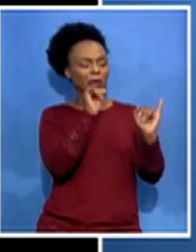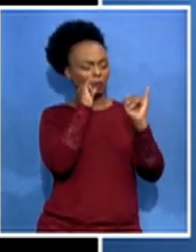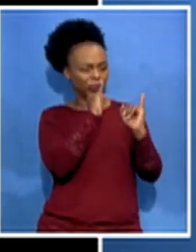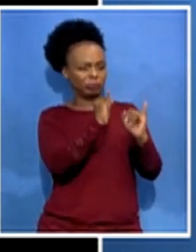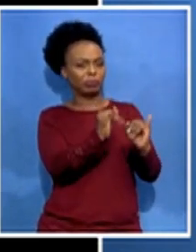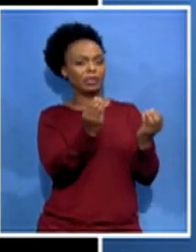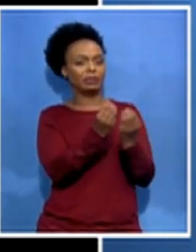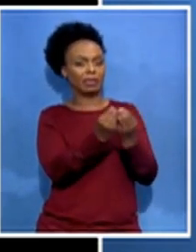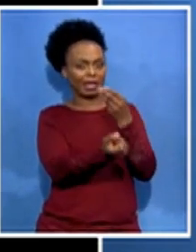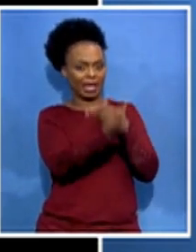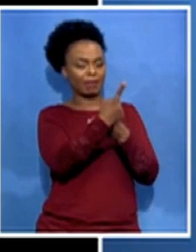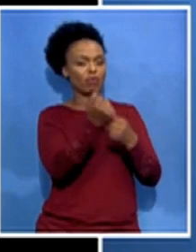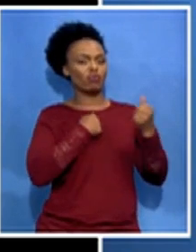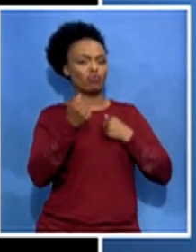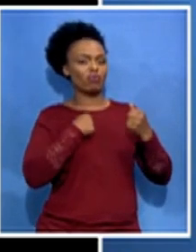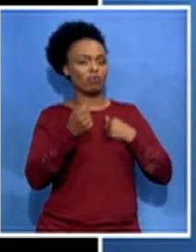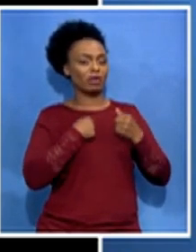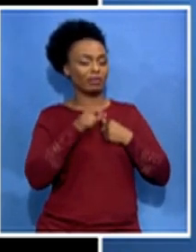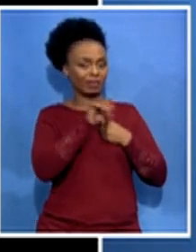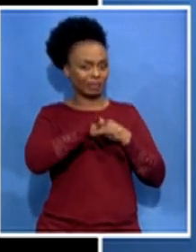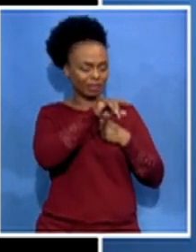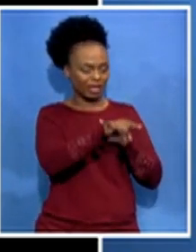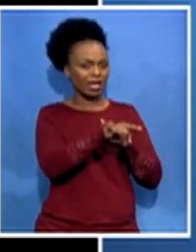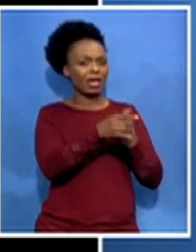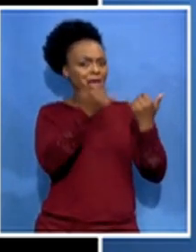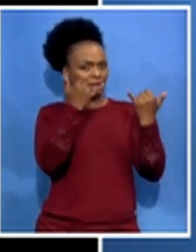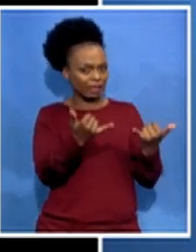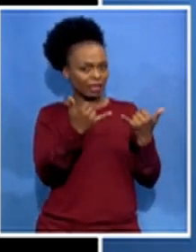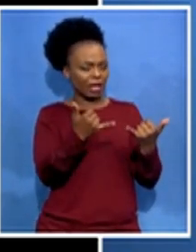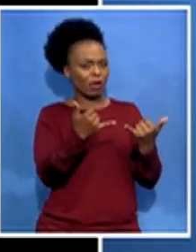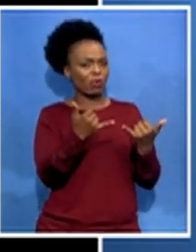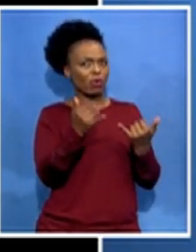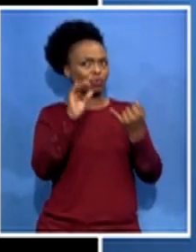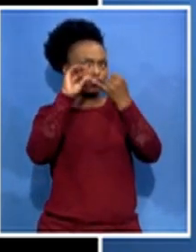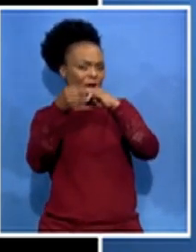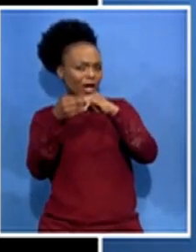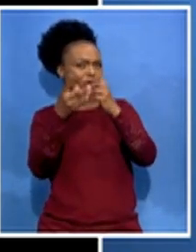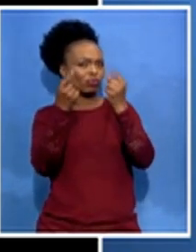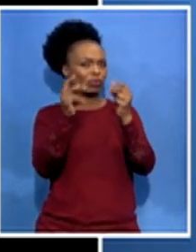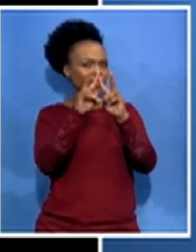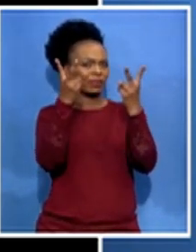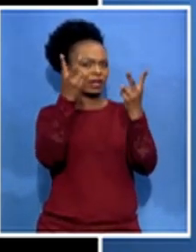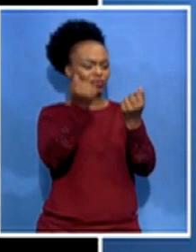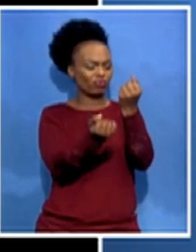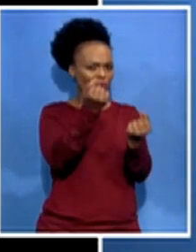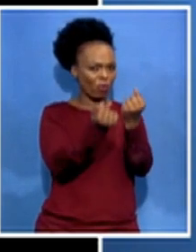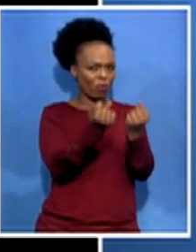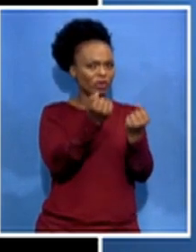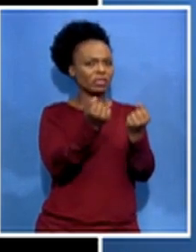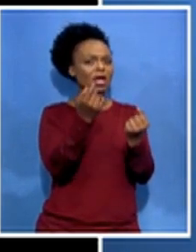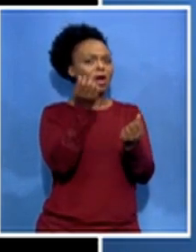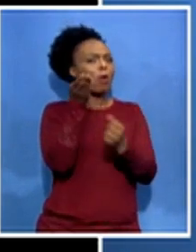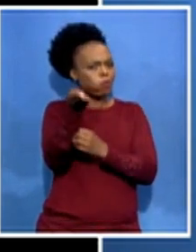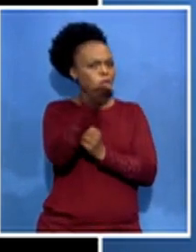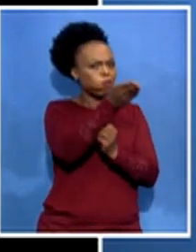and they are being uh tried in different courts outside rwanda some are being brought back